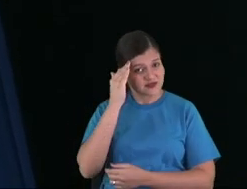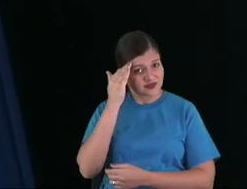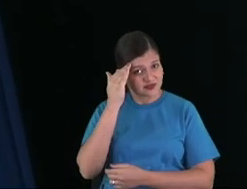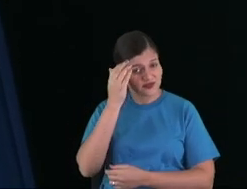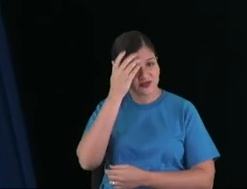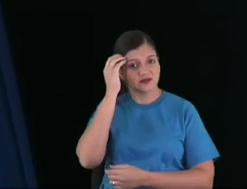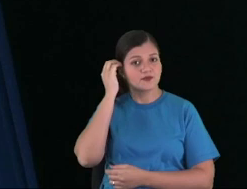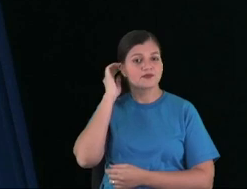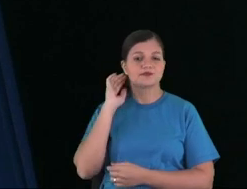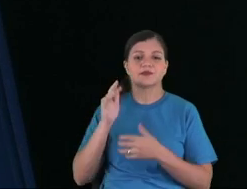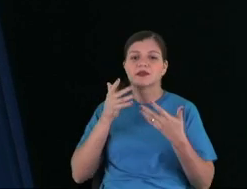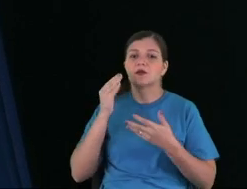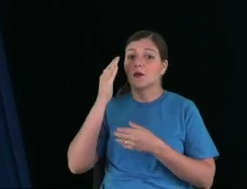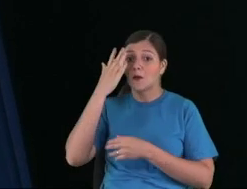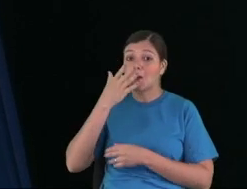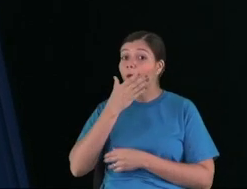friends.